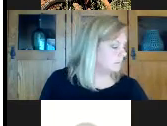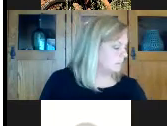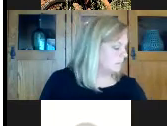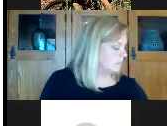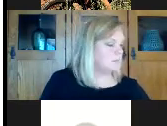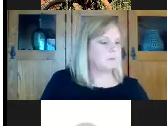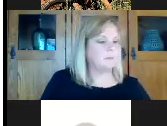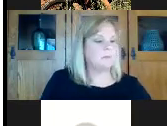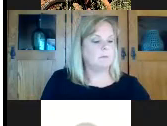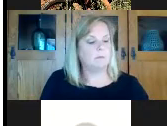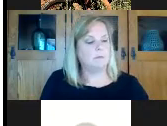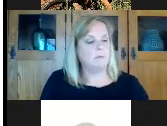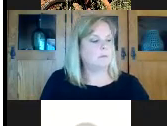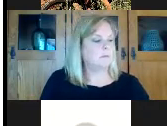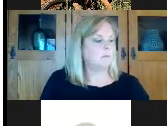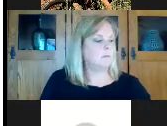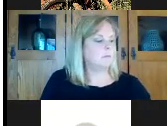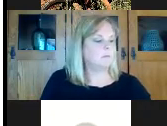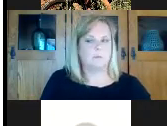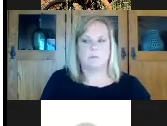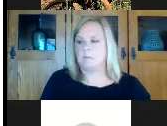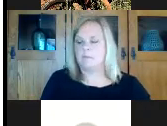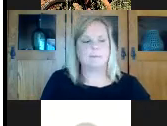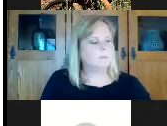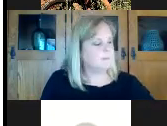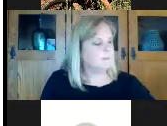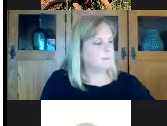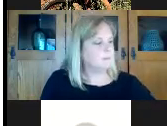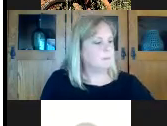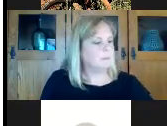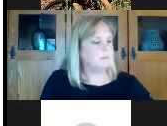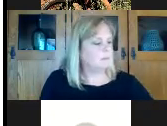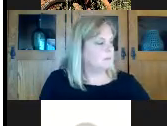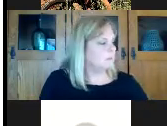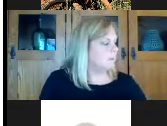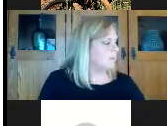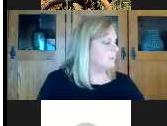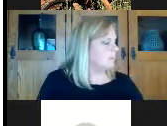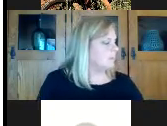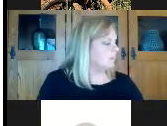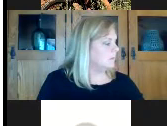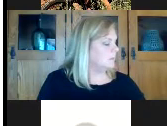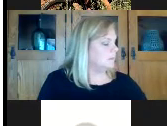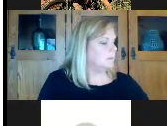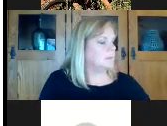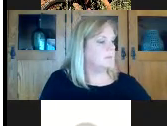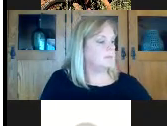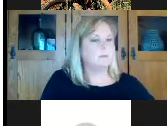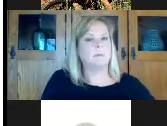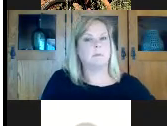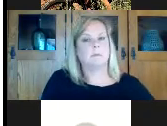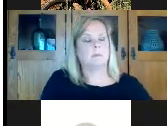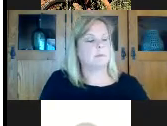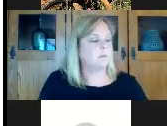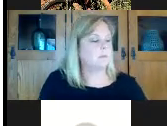visual acuity that's that 2200 or something number or the hearing loss in decibels or any